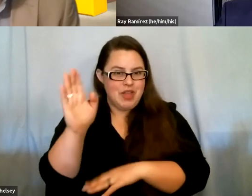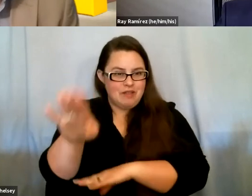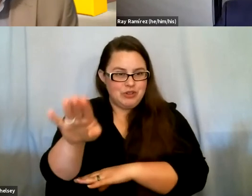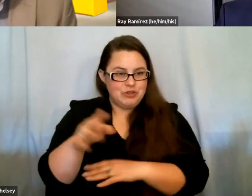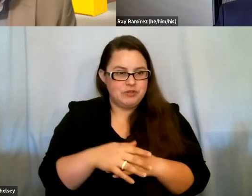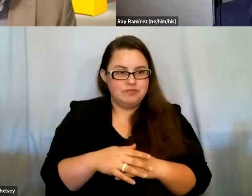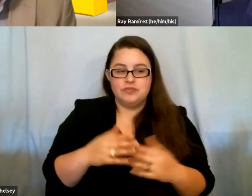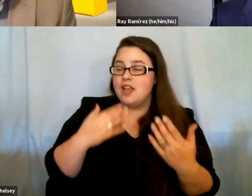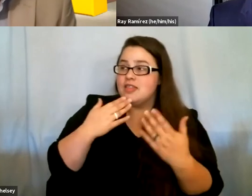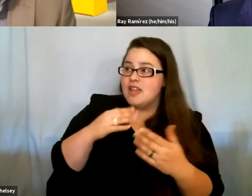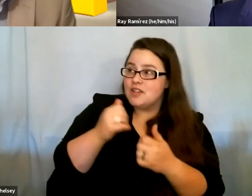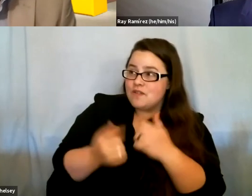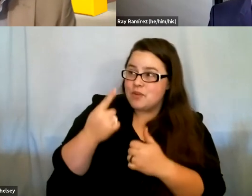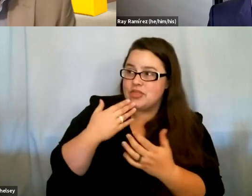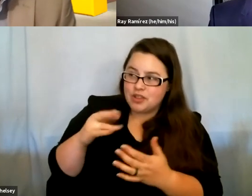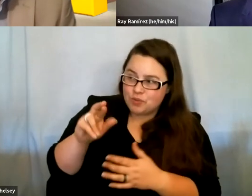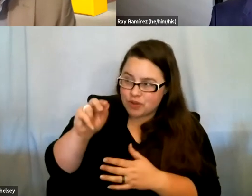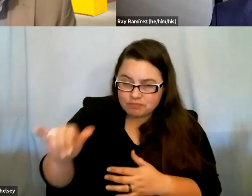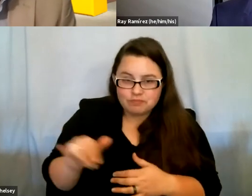Thank you, everybody. Thank you, Ray. Thank you.